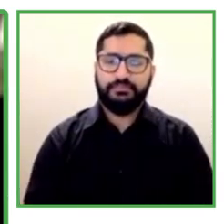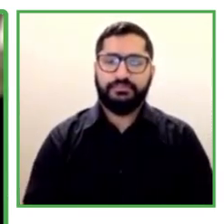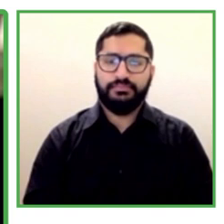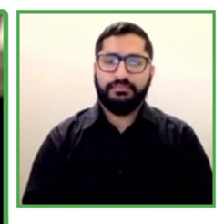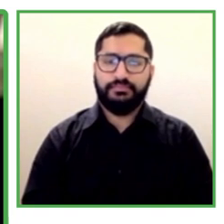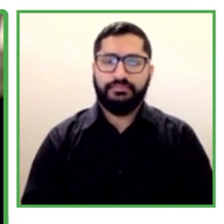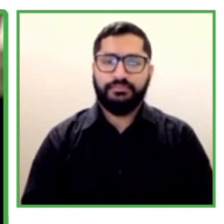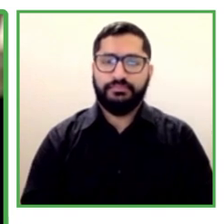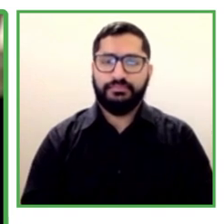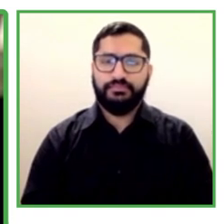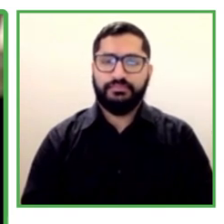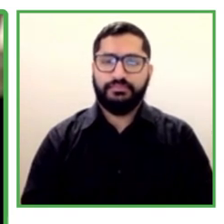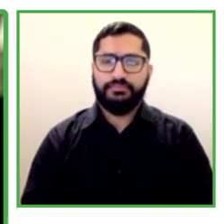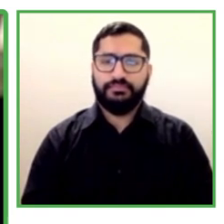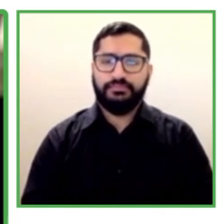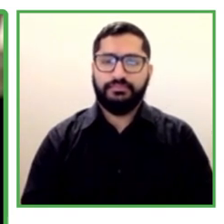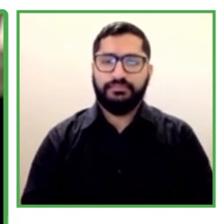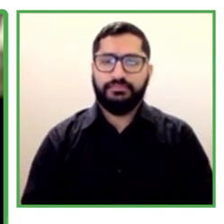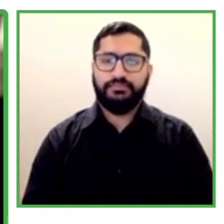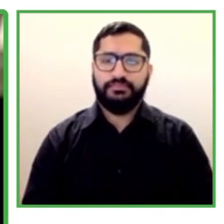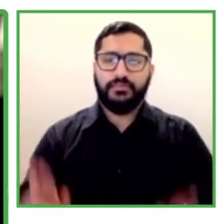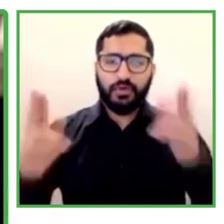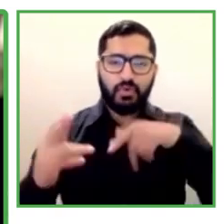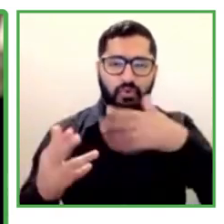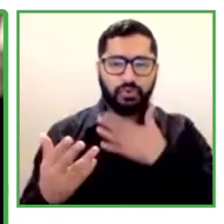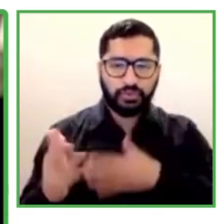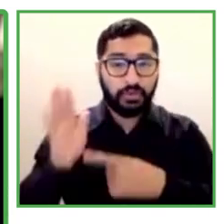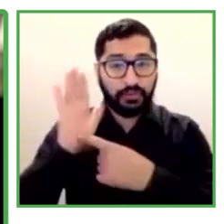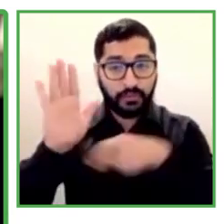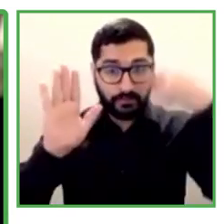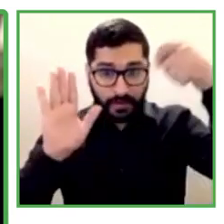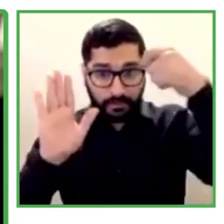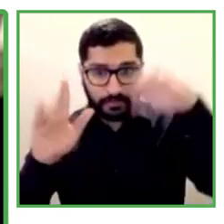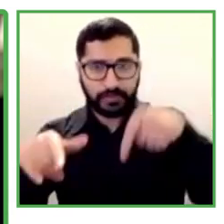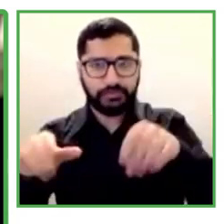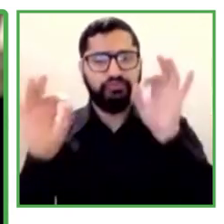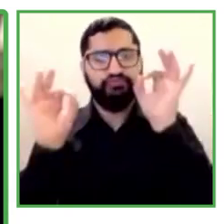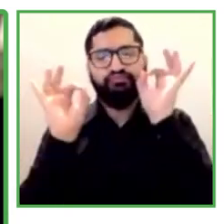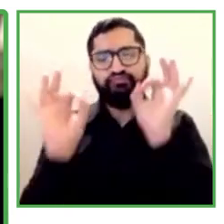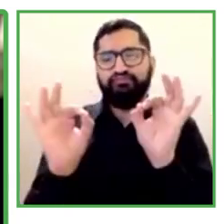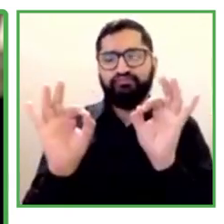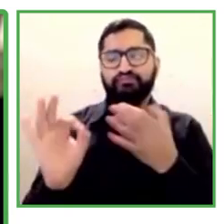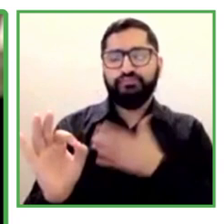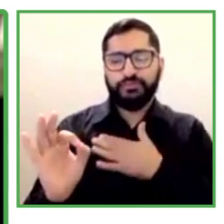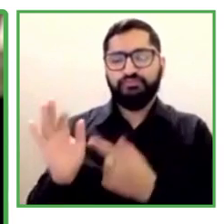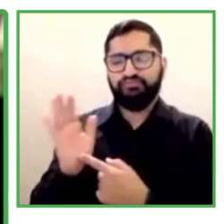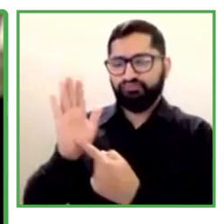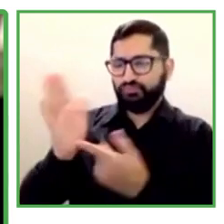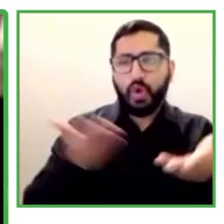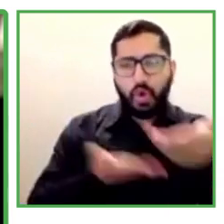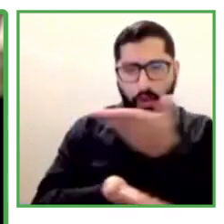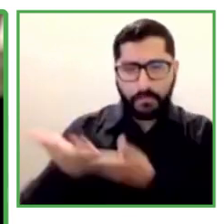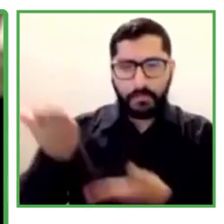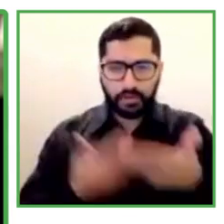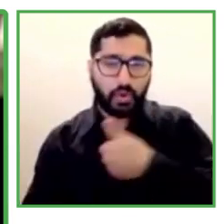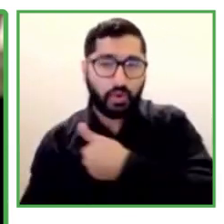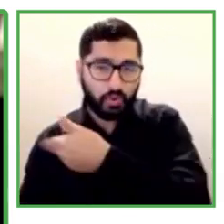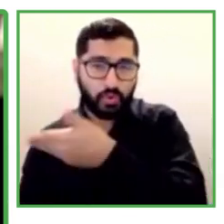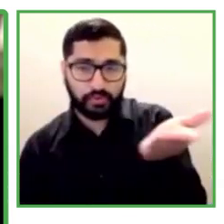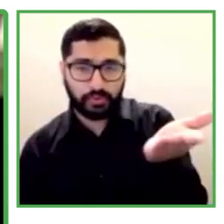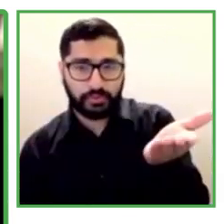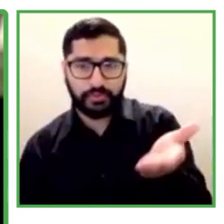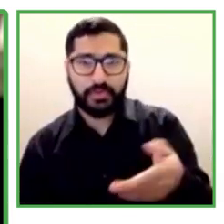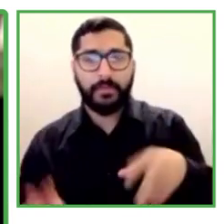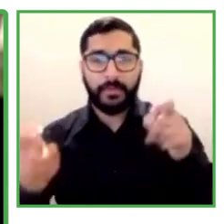Well, I hope you liked this video, this is what we wanted to share with you, how you live in an inclusive culture in